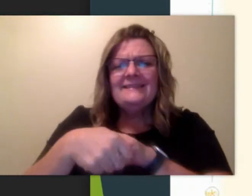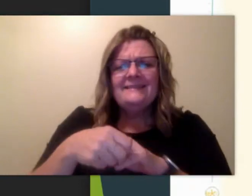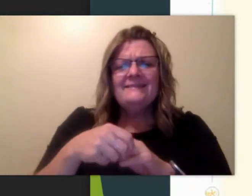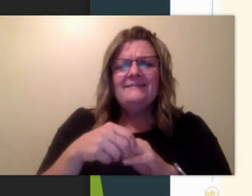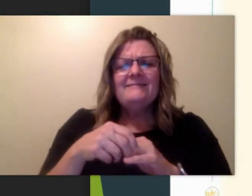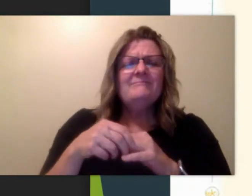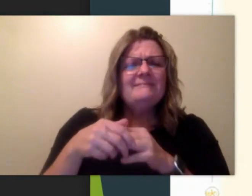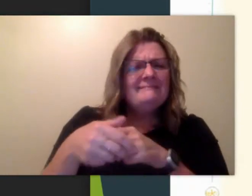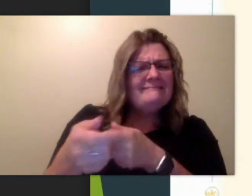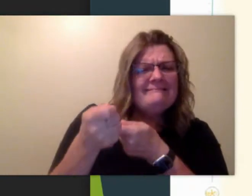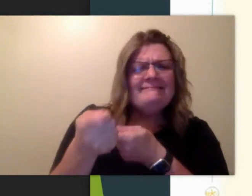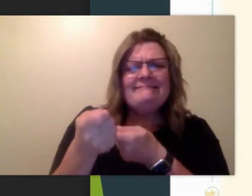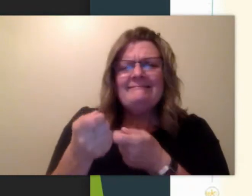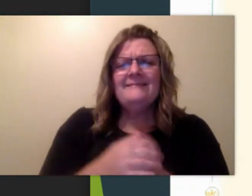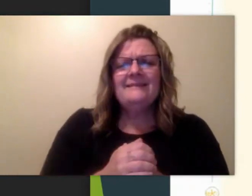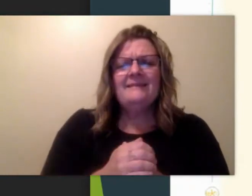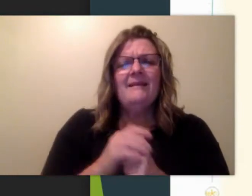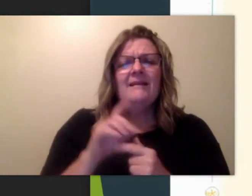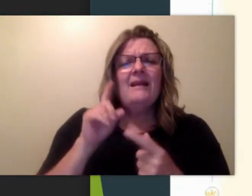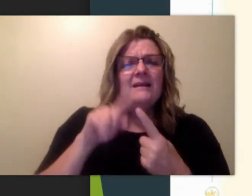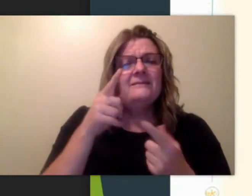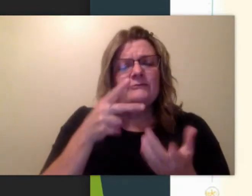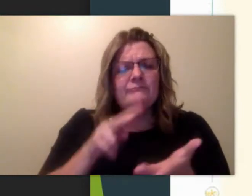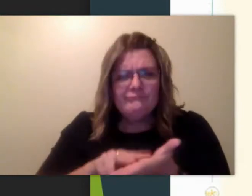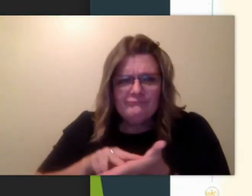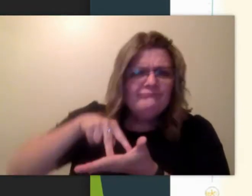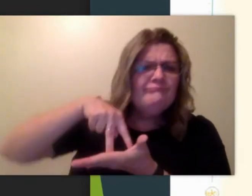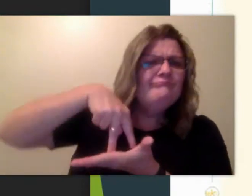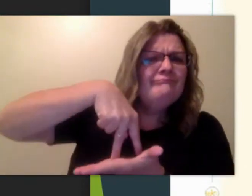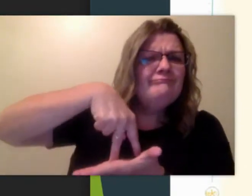lug till you're on your feet.